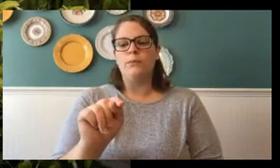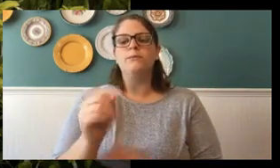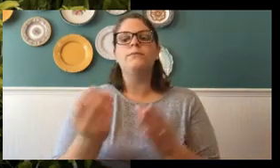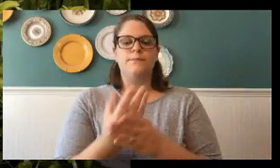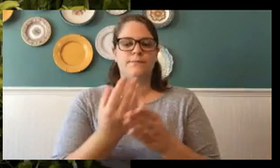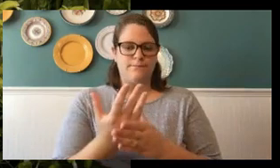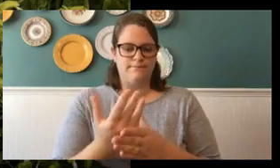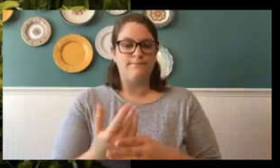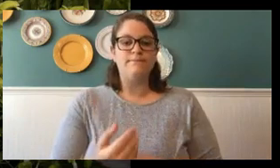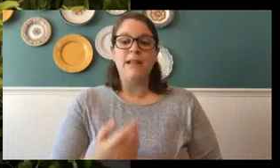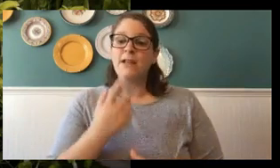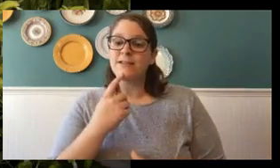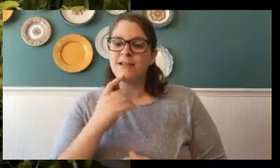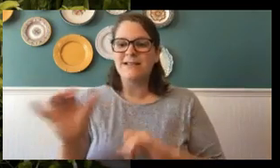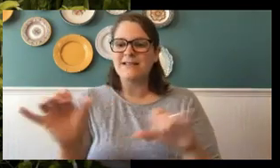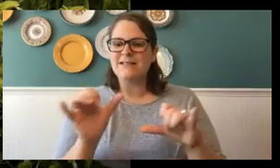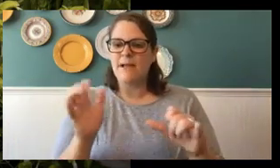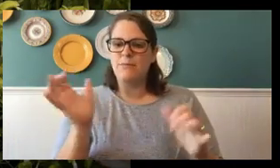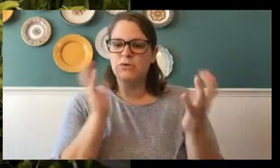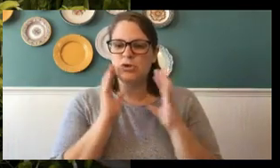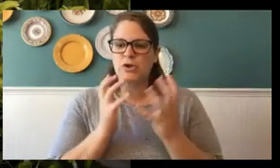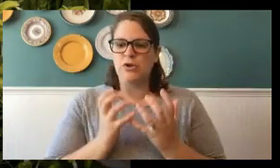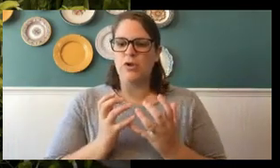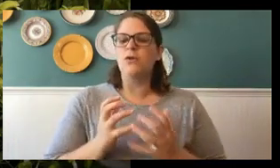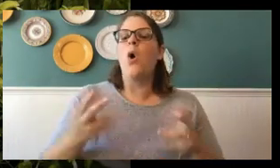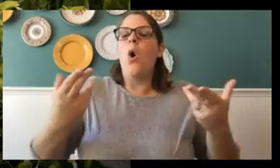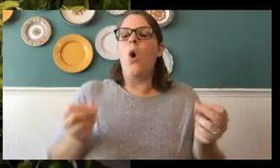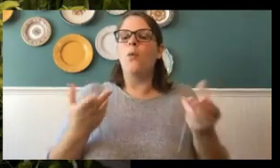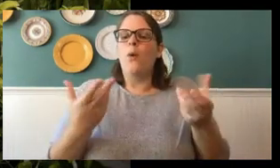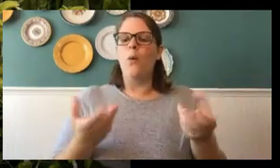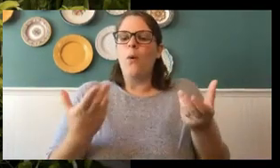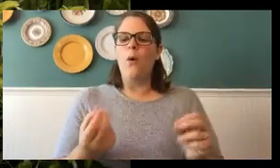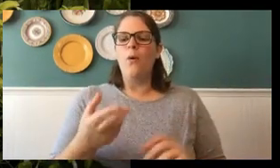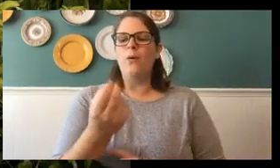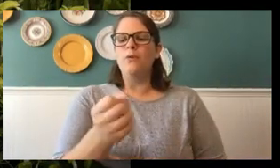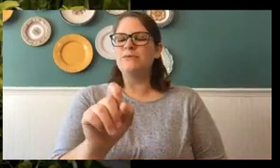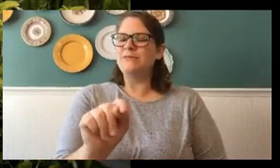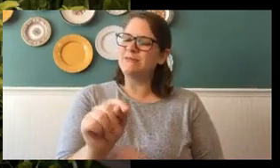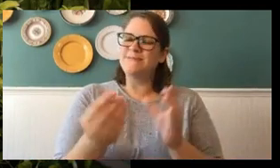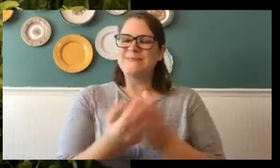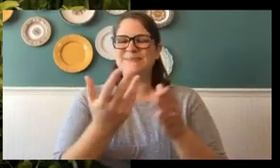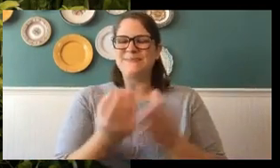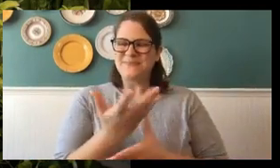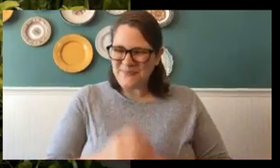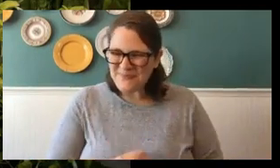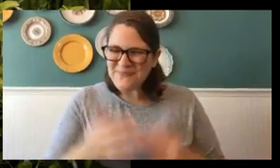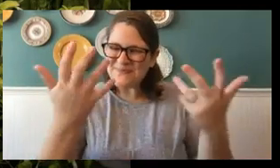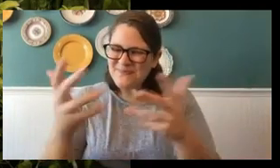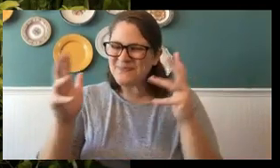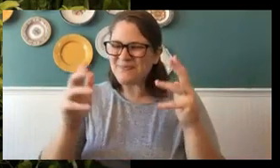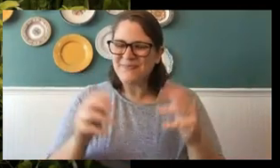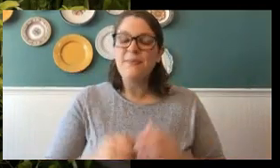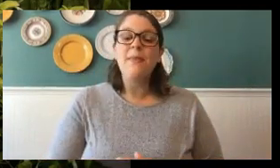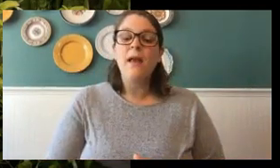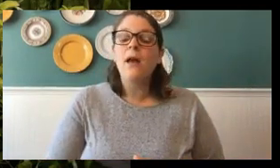Good job. Now, say it like your Santa Claus. Say, ho, ho, plant. Excellent. Now, Molly has to